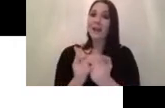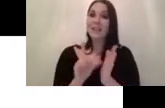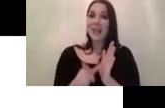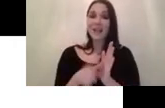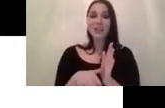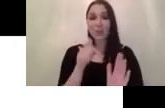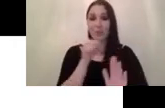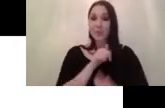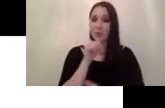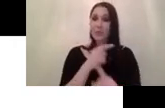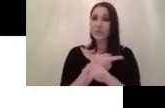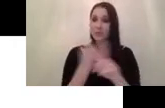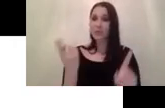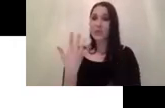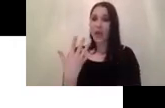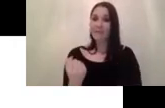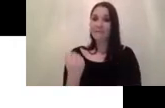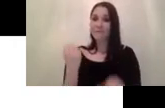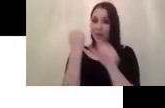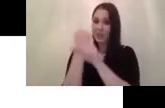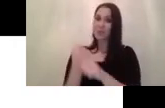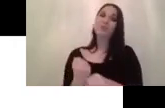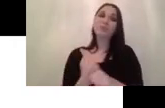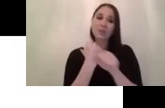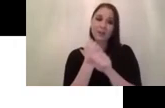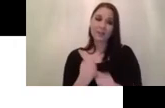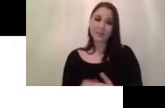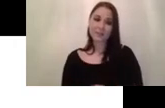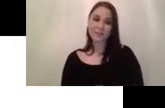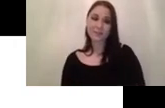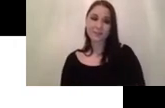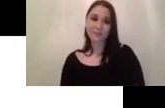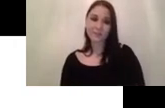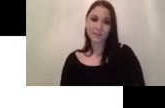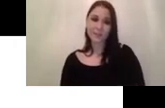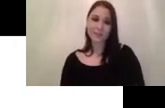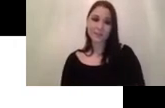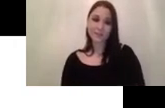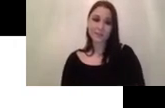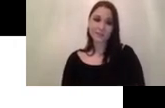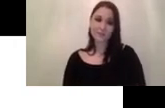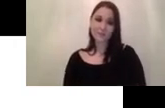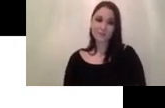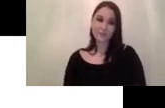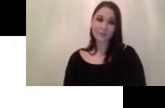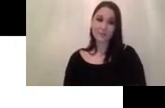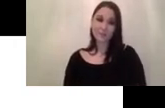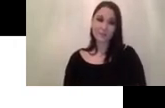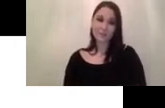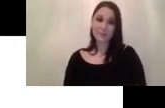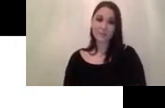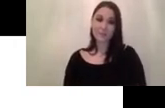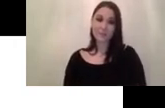thing to have for industry application so to be able to do the scaling uh efficient debt